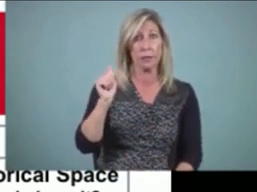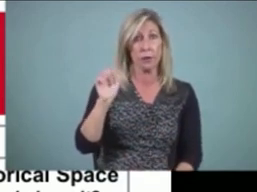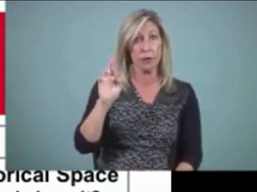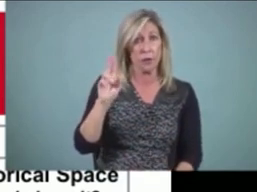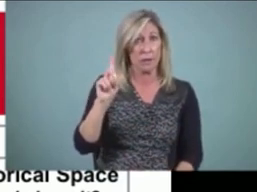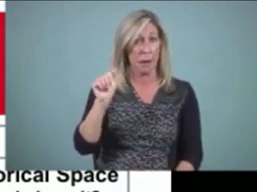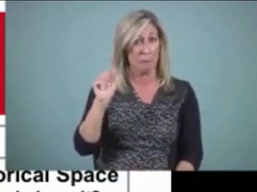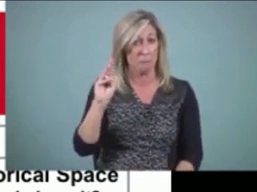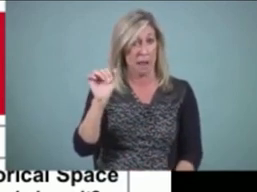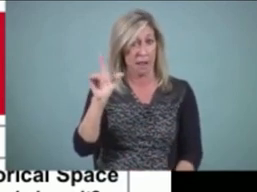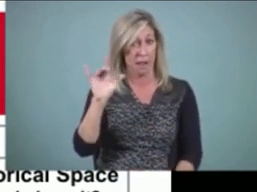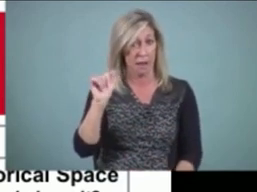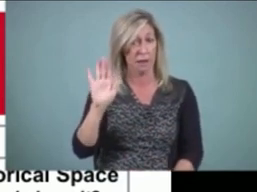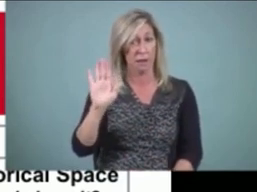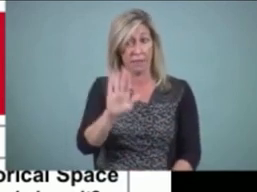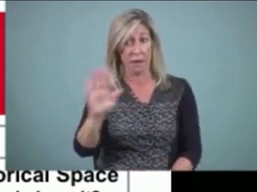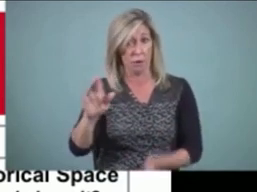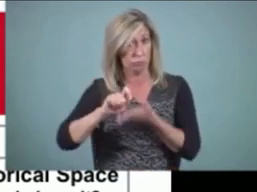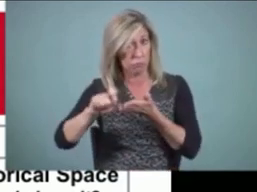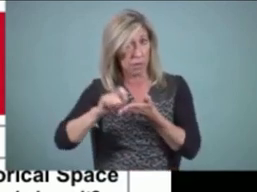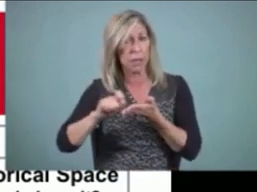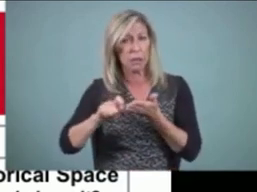things that are on your resources page.